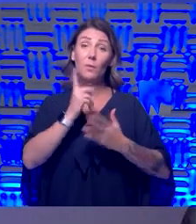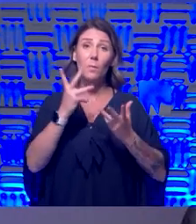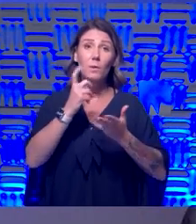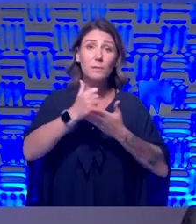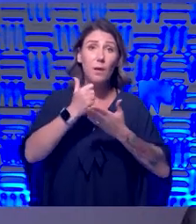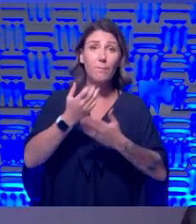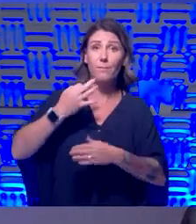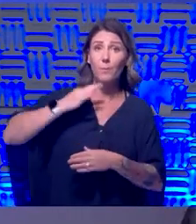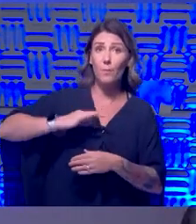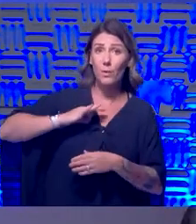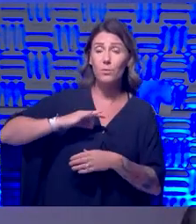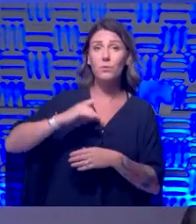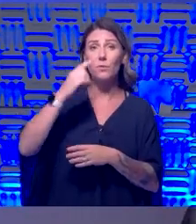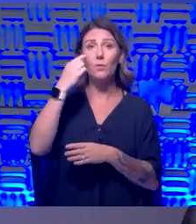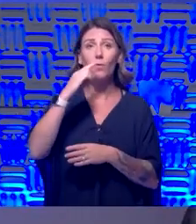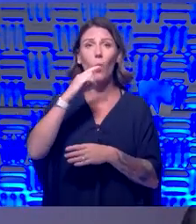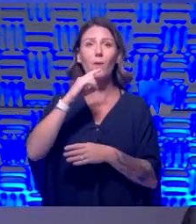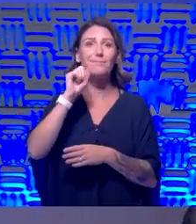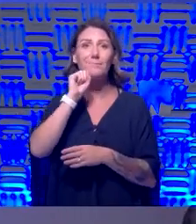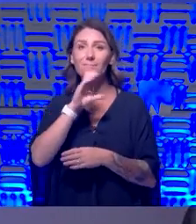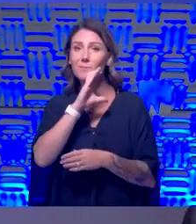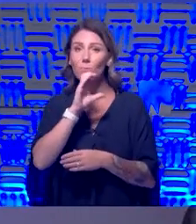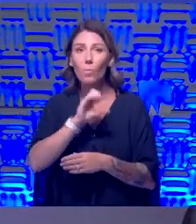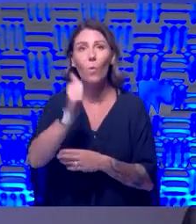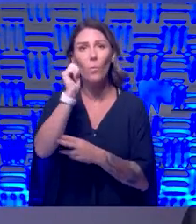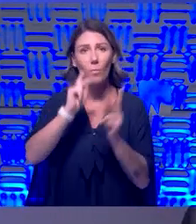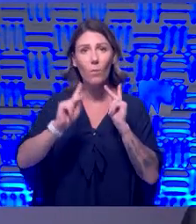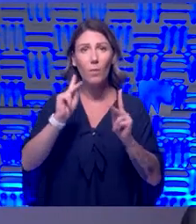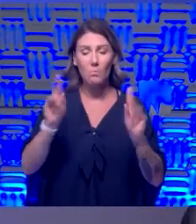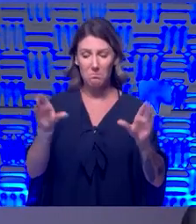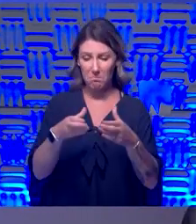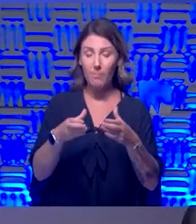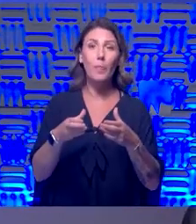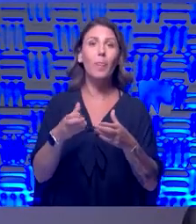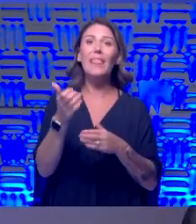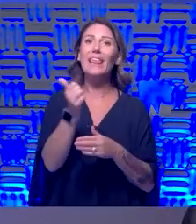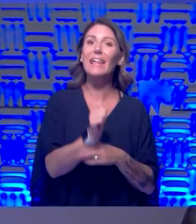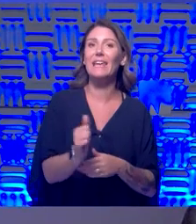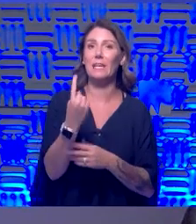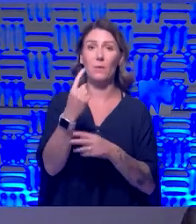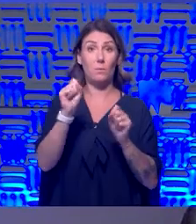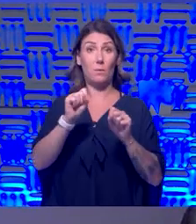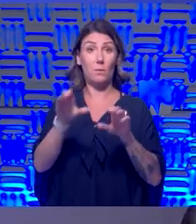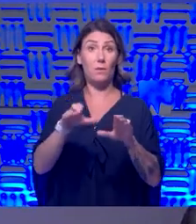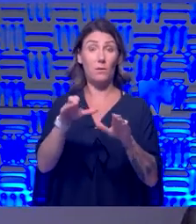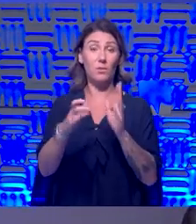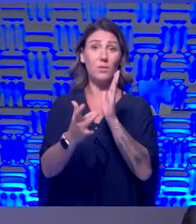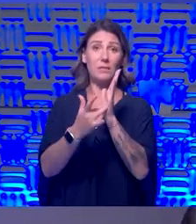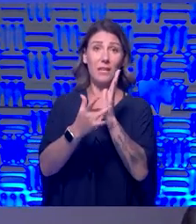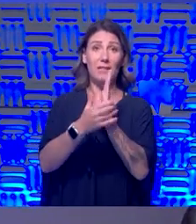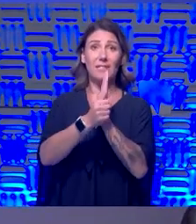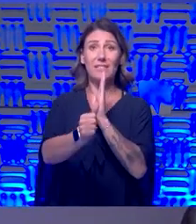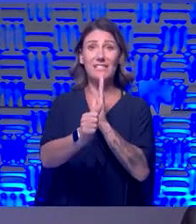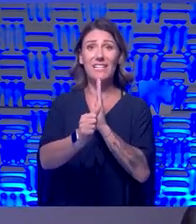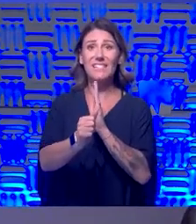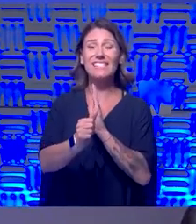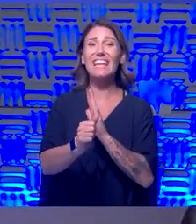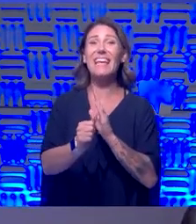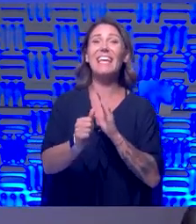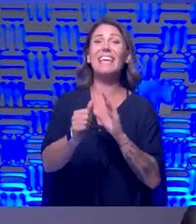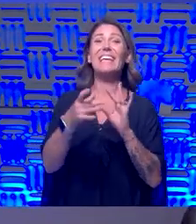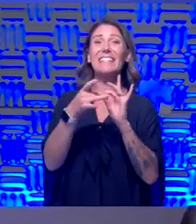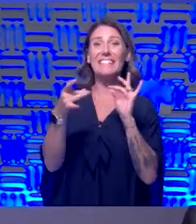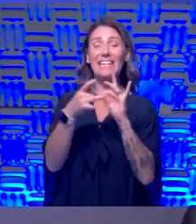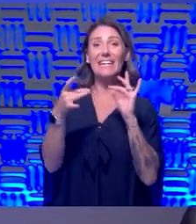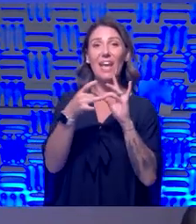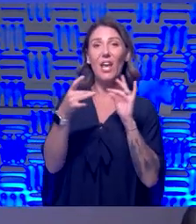uh, you know, aging population is something that, that anybody can do. It's technically a skill called narrative therapy, but, um,